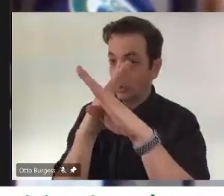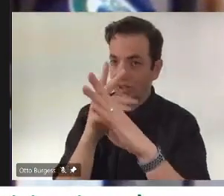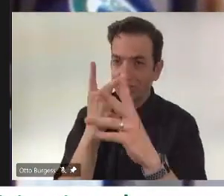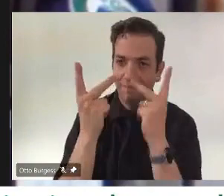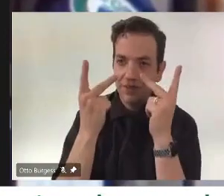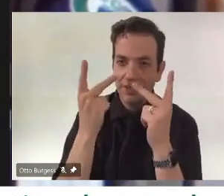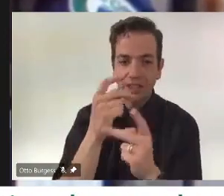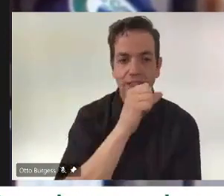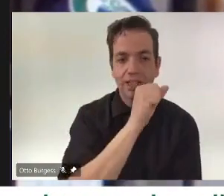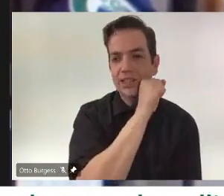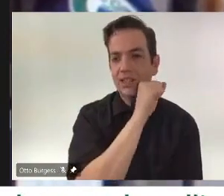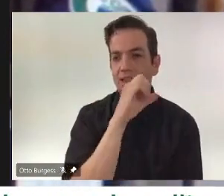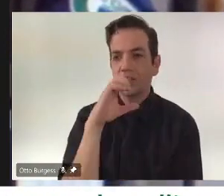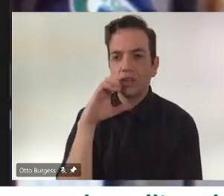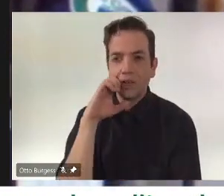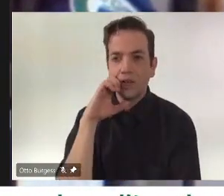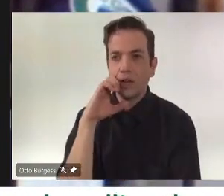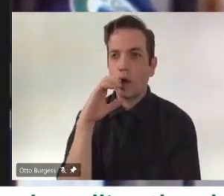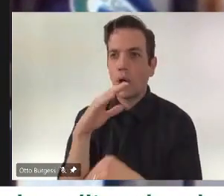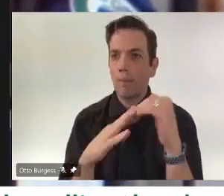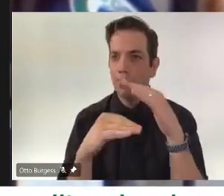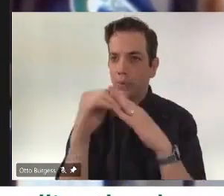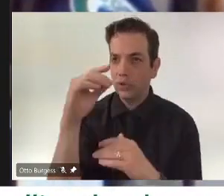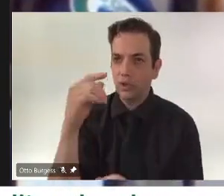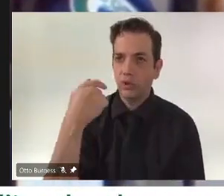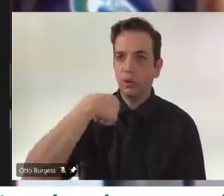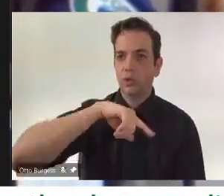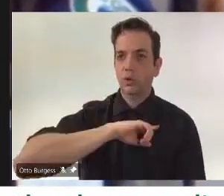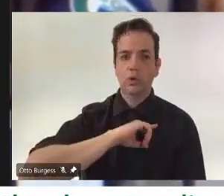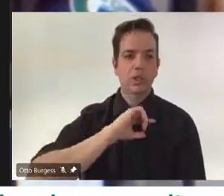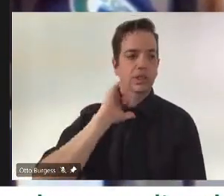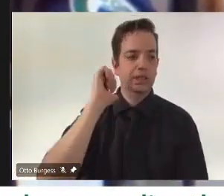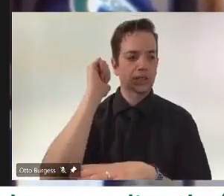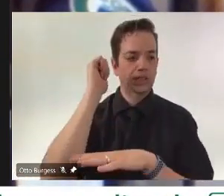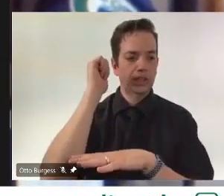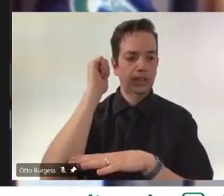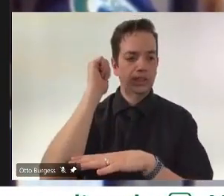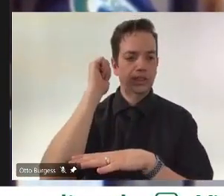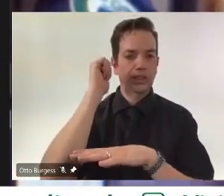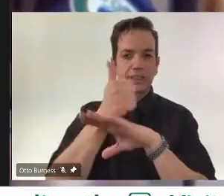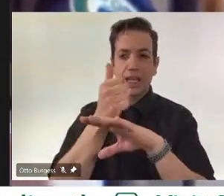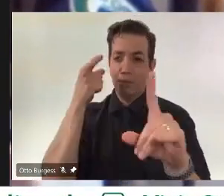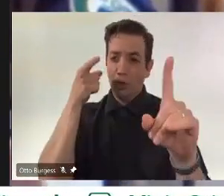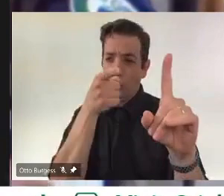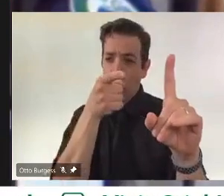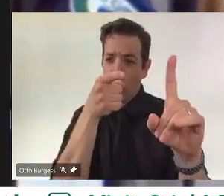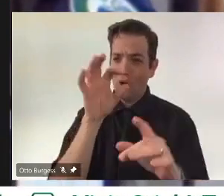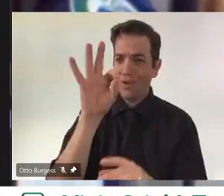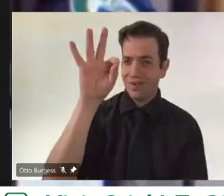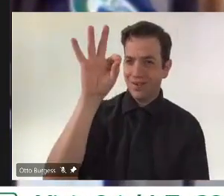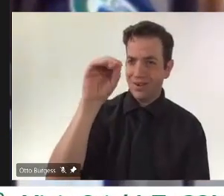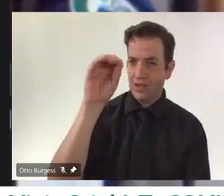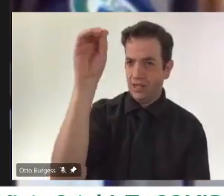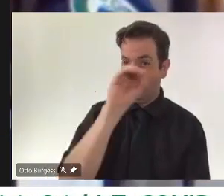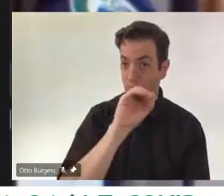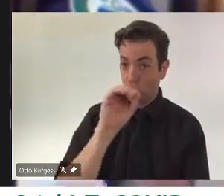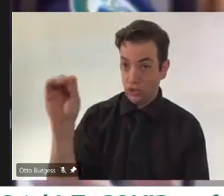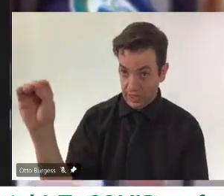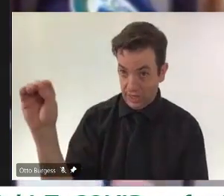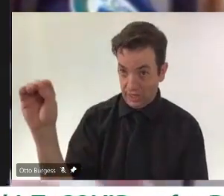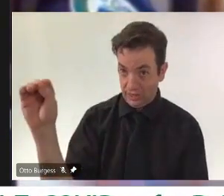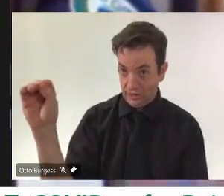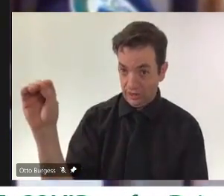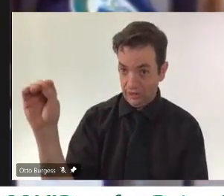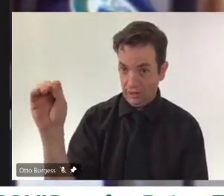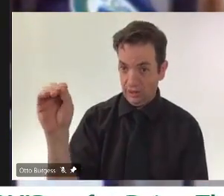we set the level of 90 percent of residents needing to be fully vaccinated in three weeks past that as a very cautious